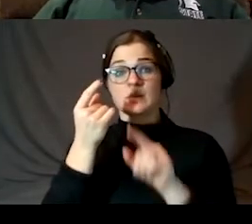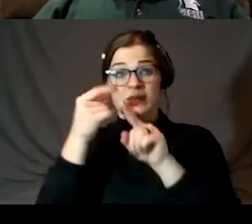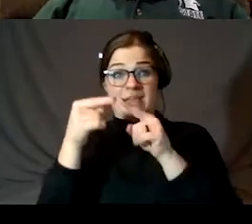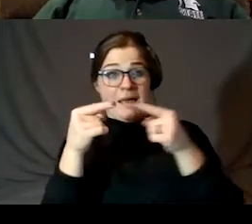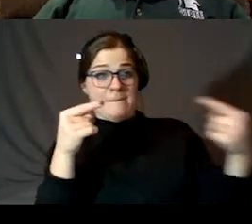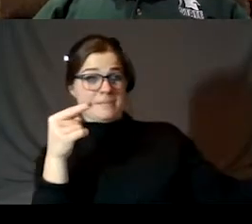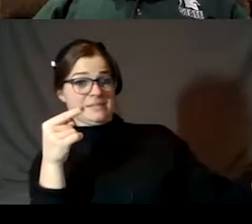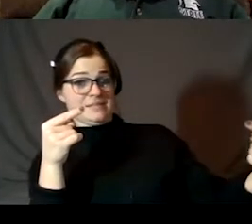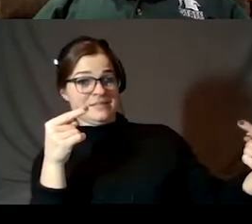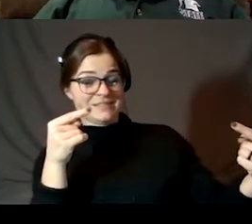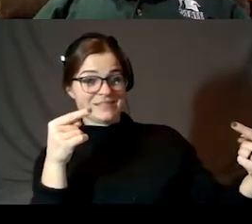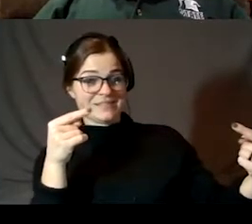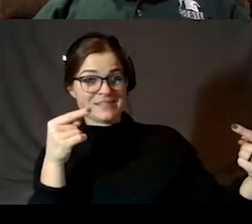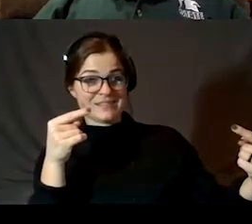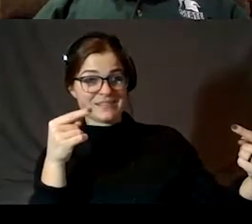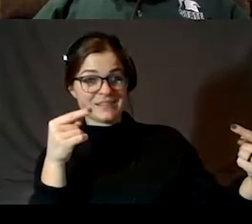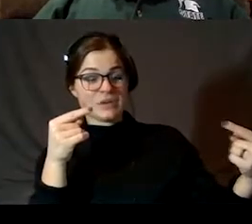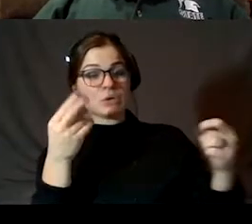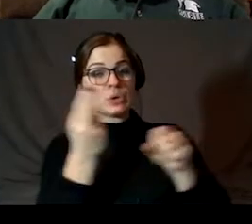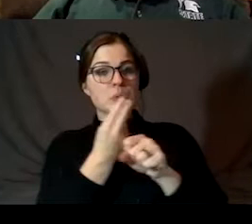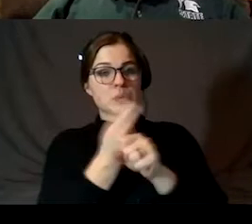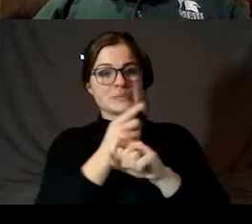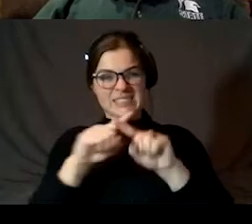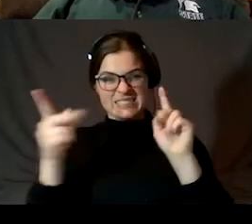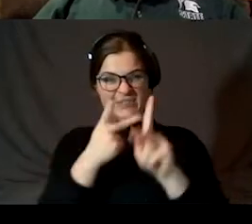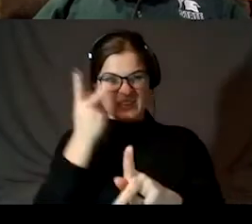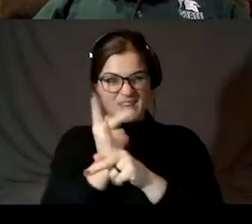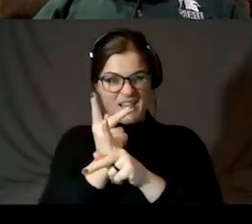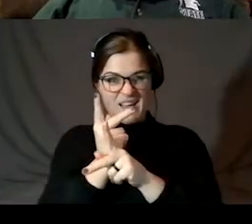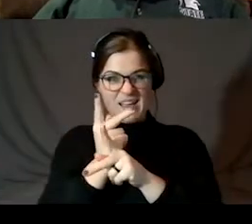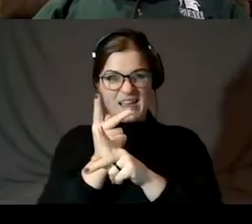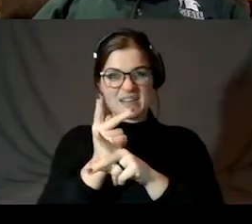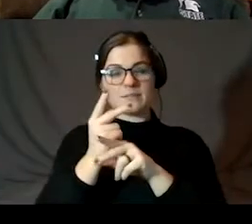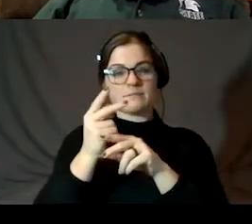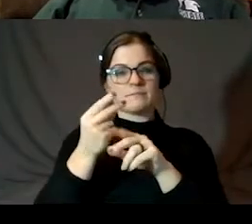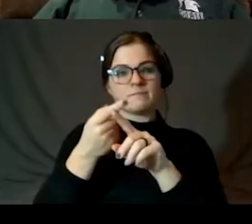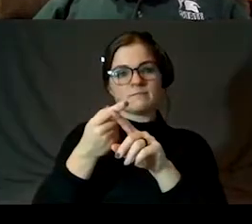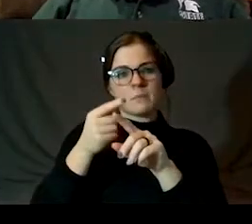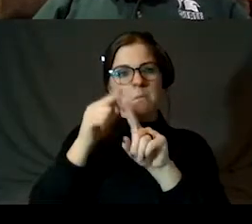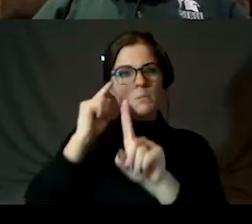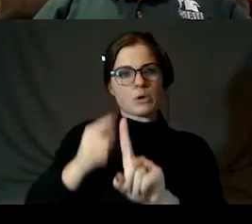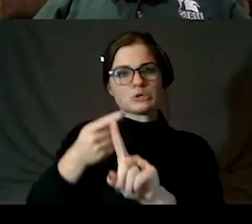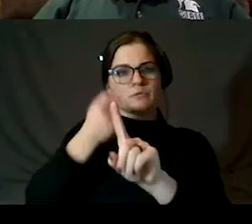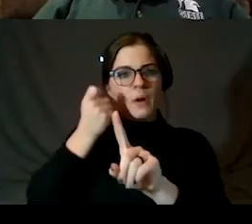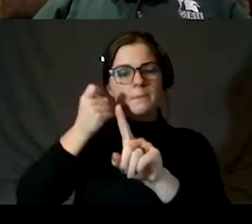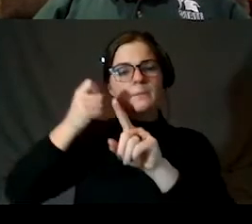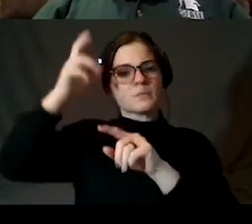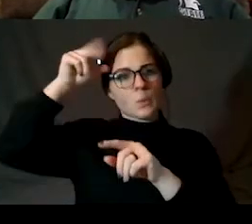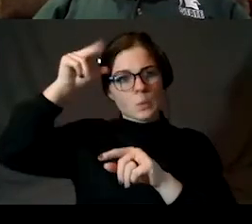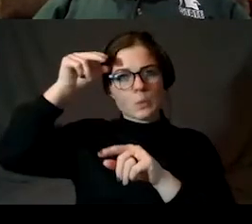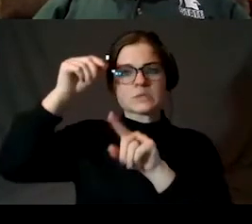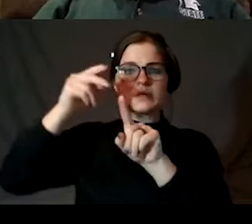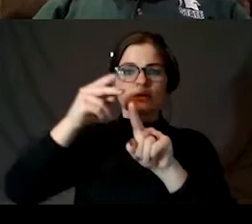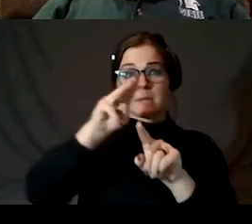way, using a different set of pointers on the great square, here's Mars. I'll just point it out because it's in the middle of the sky.